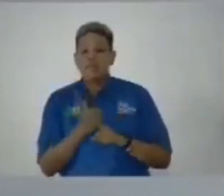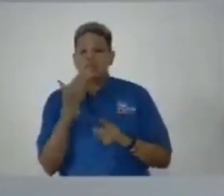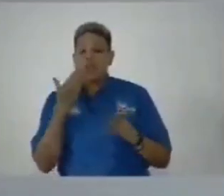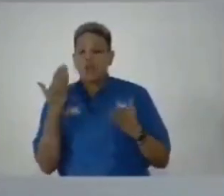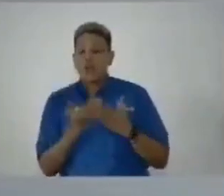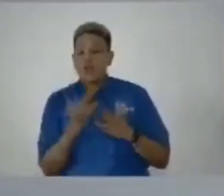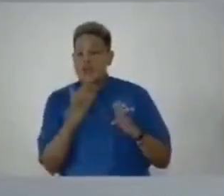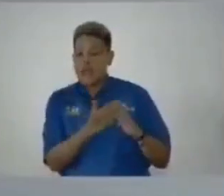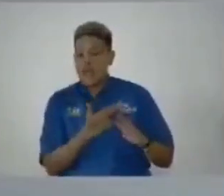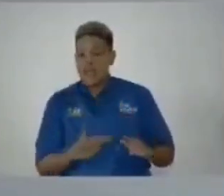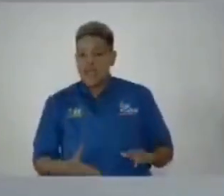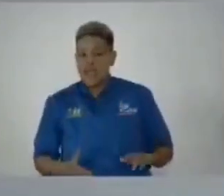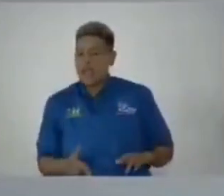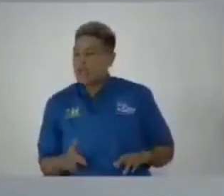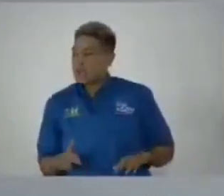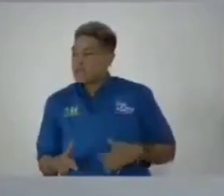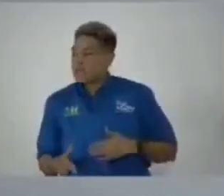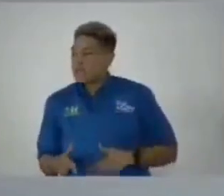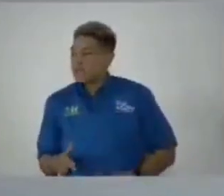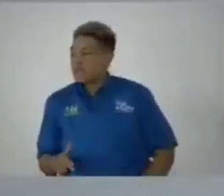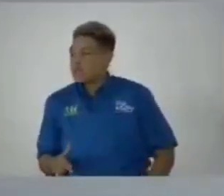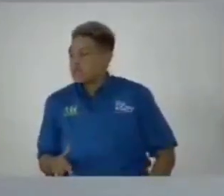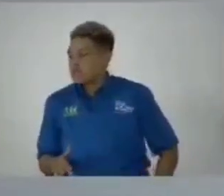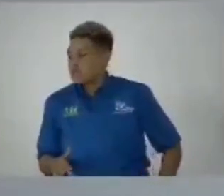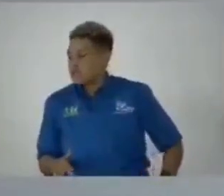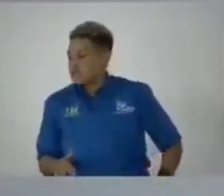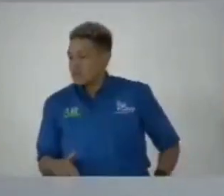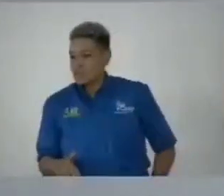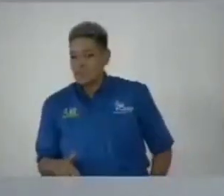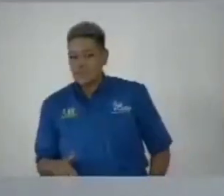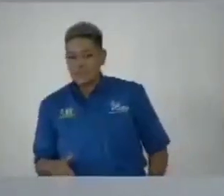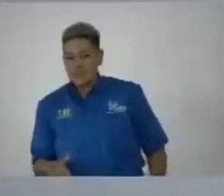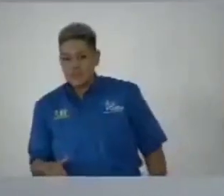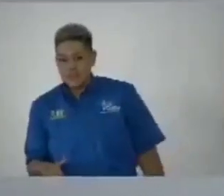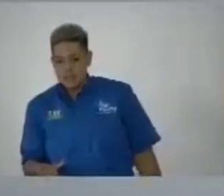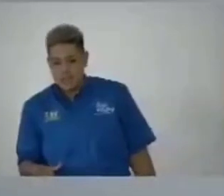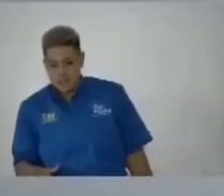no no no madam speaker that cannot be right